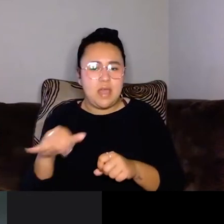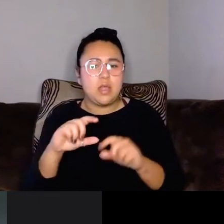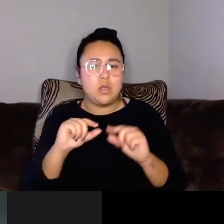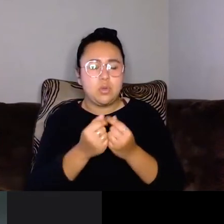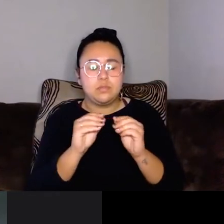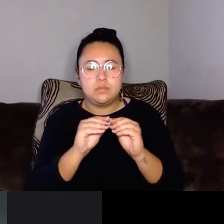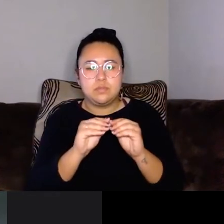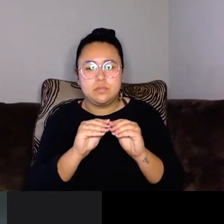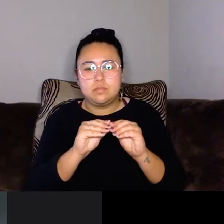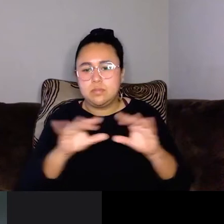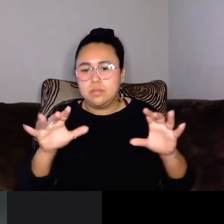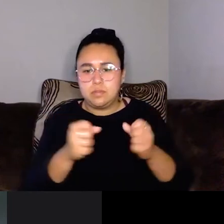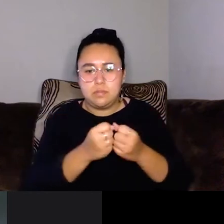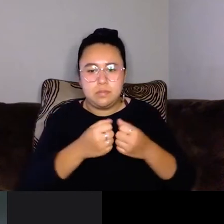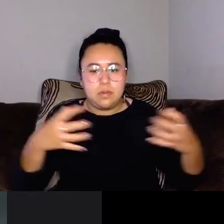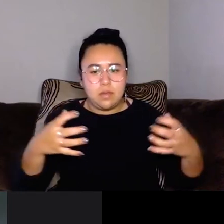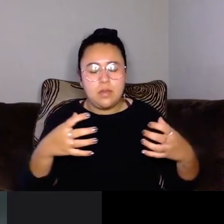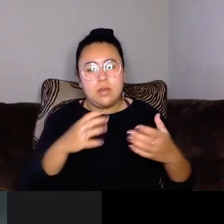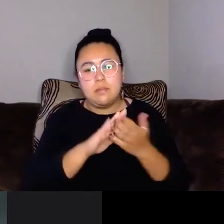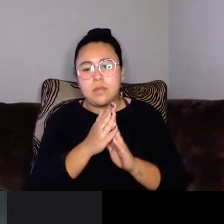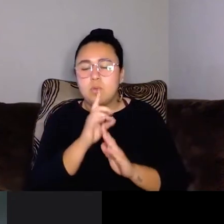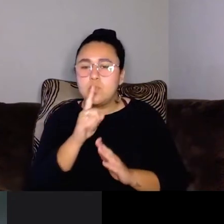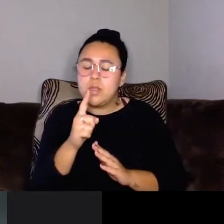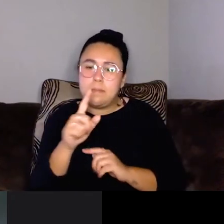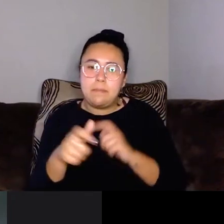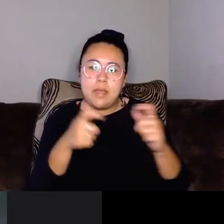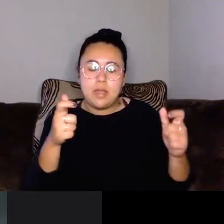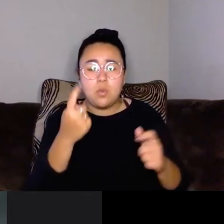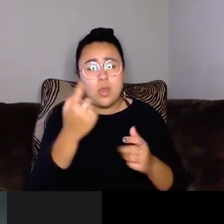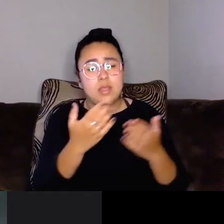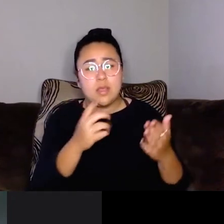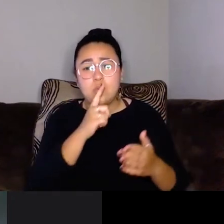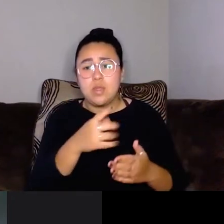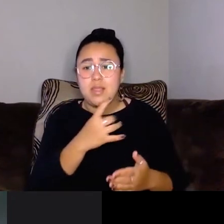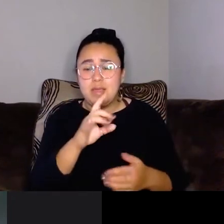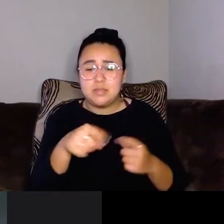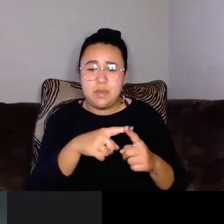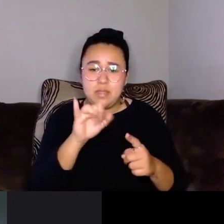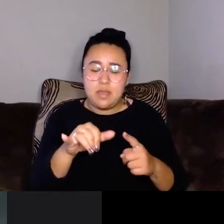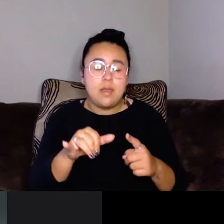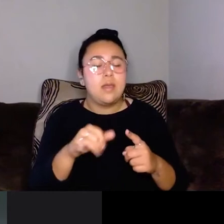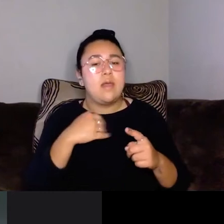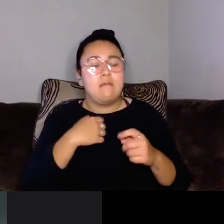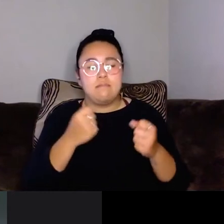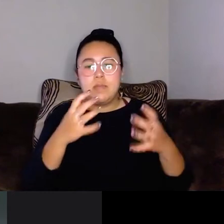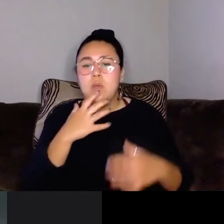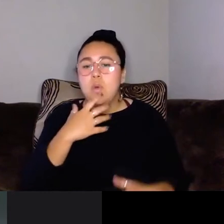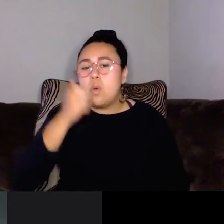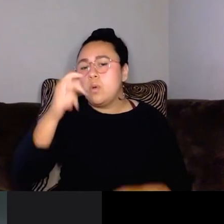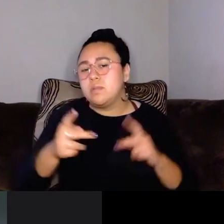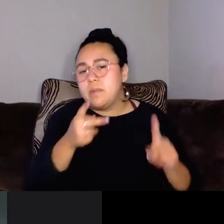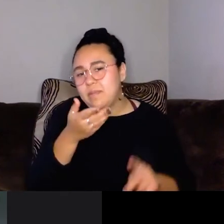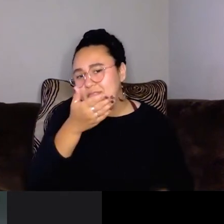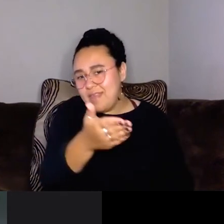It's become very large. And one of the things I really like about it is we have a lot of older folks in there